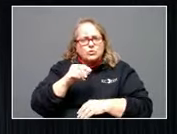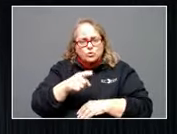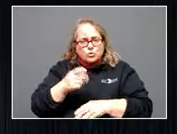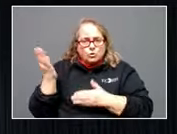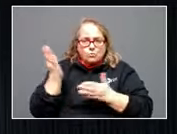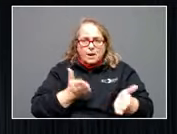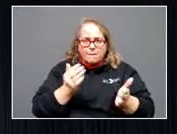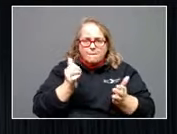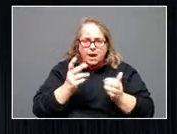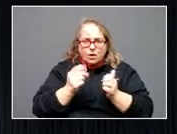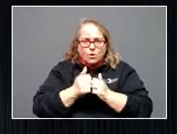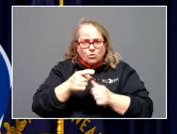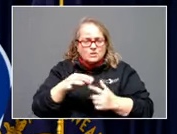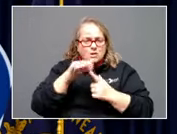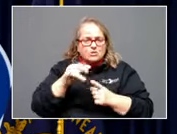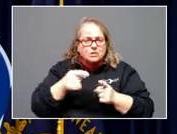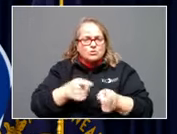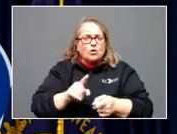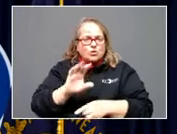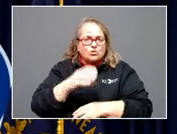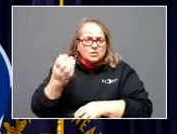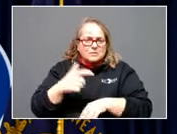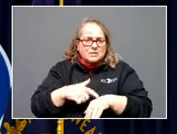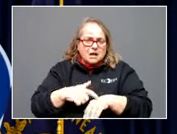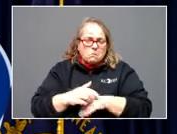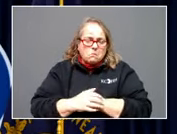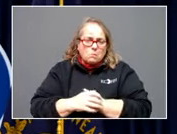week of Christmas, think of all of these. Yeah.